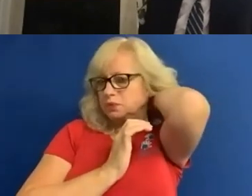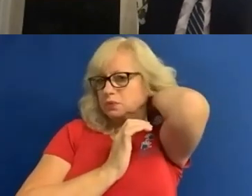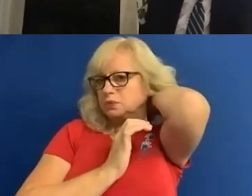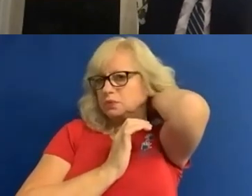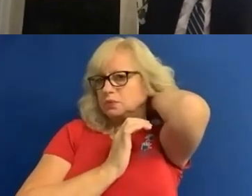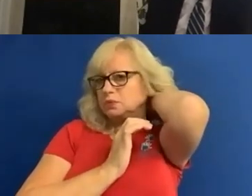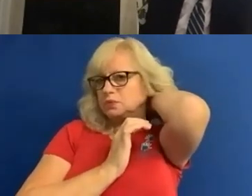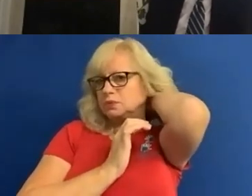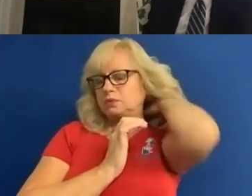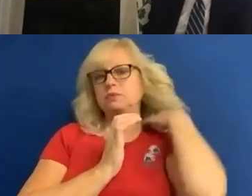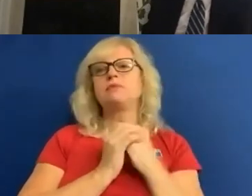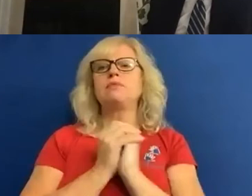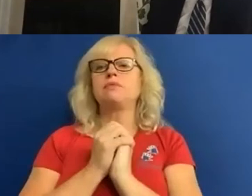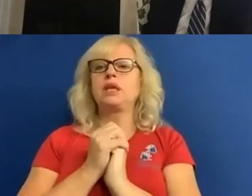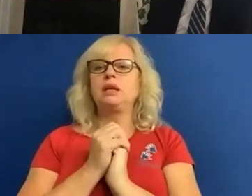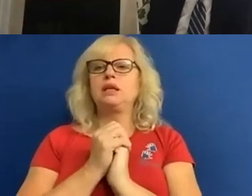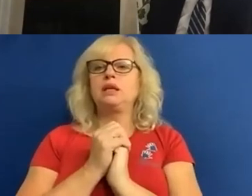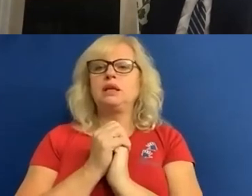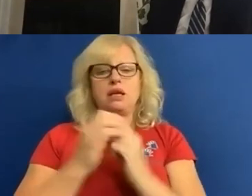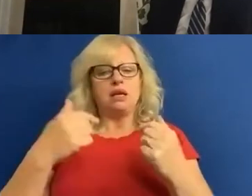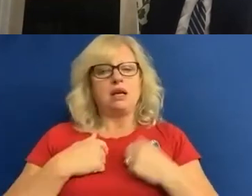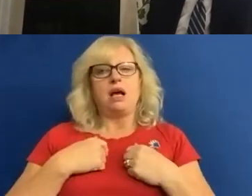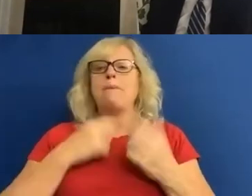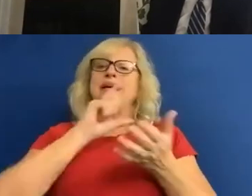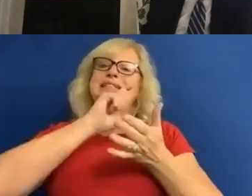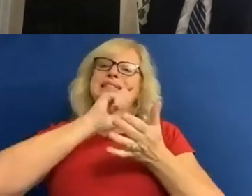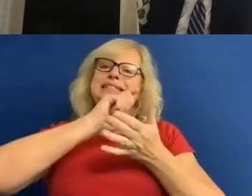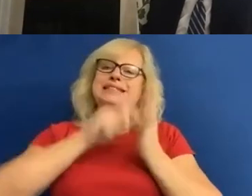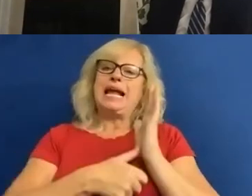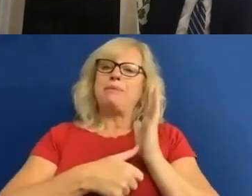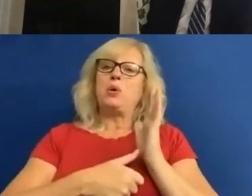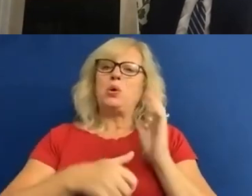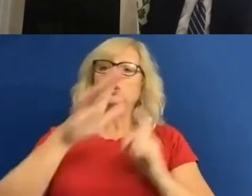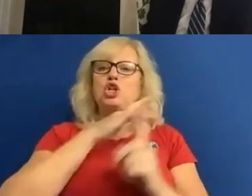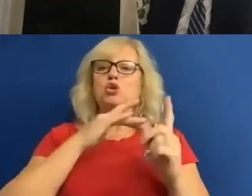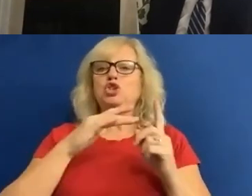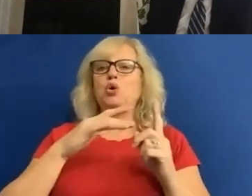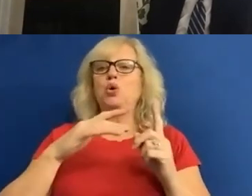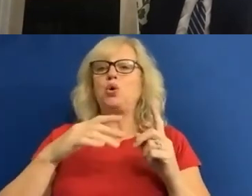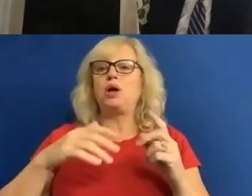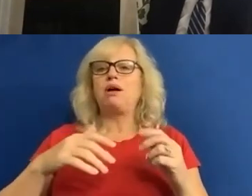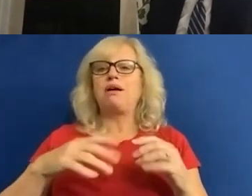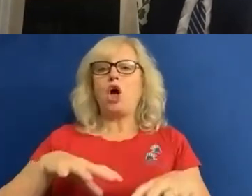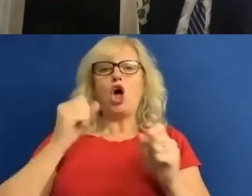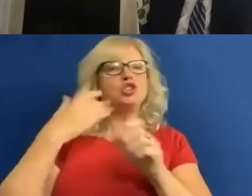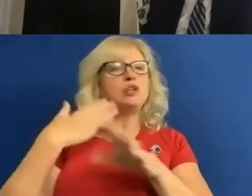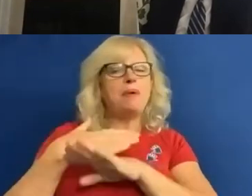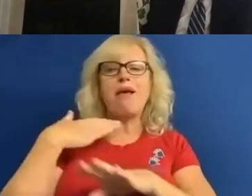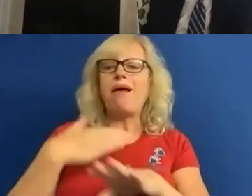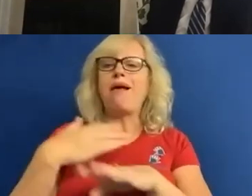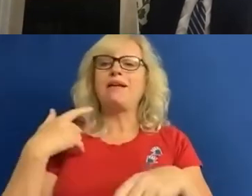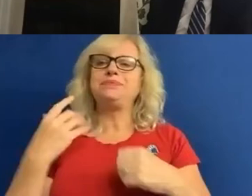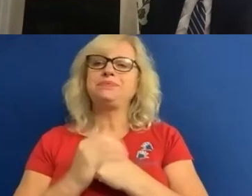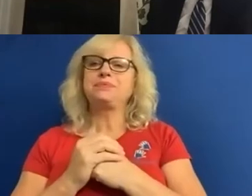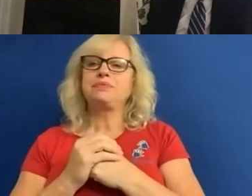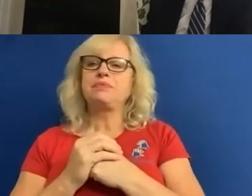My own view, I'm a disabled social entrepreneur, I run a social enterprise that is populated entirely